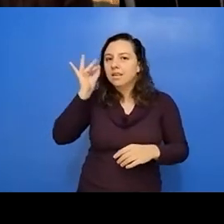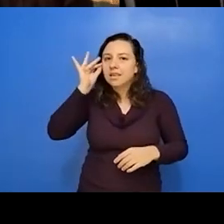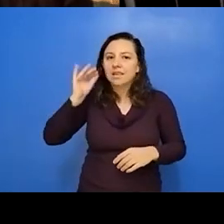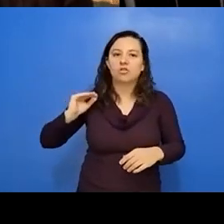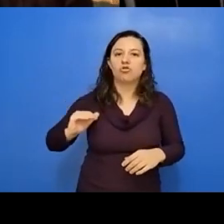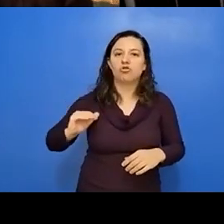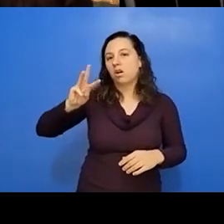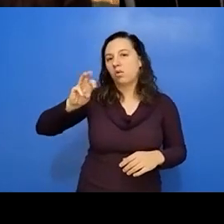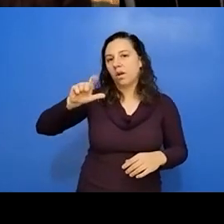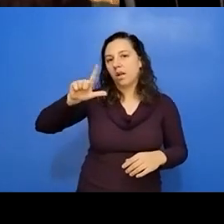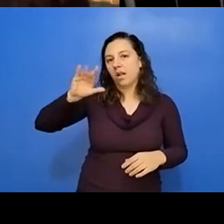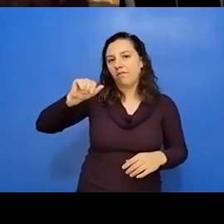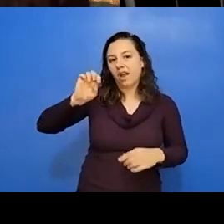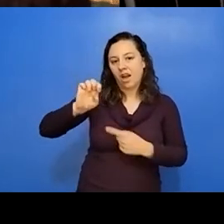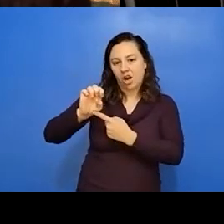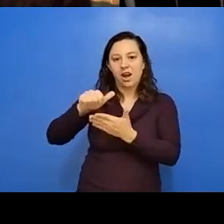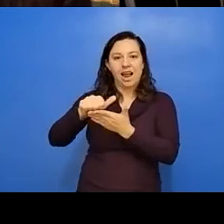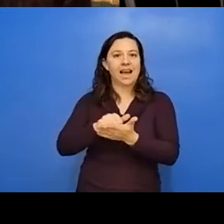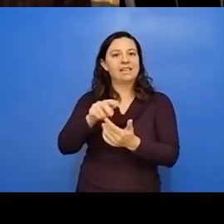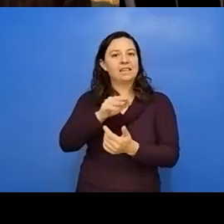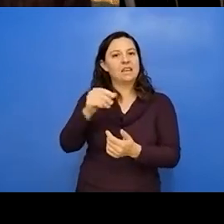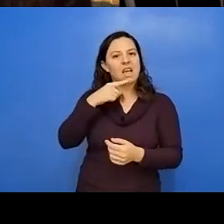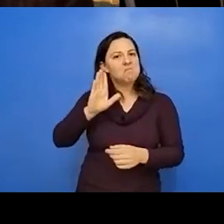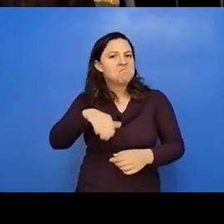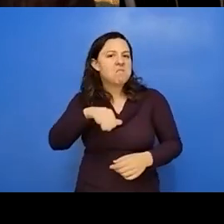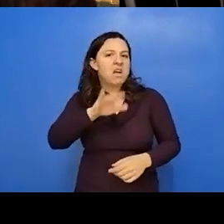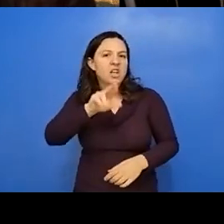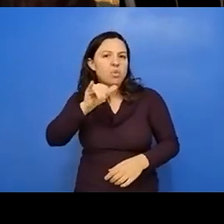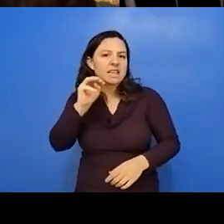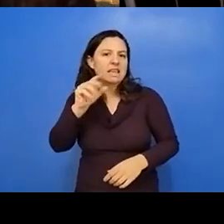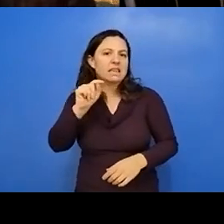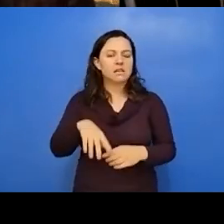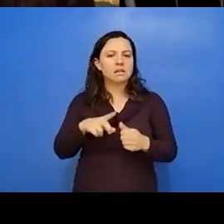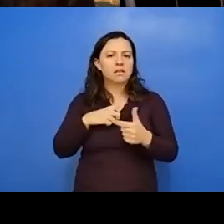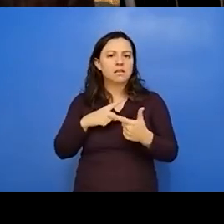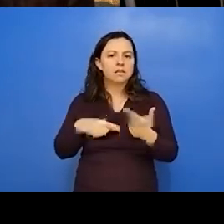um, citing, um, citing, um,